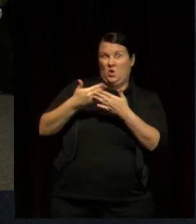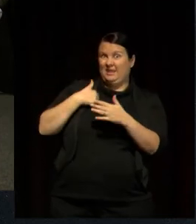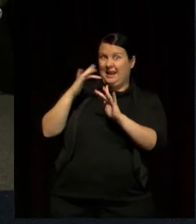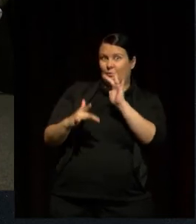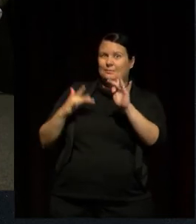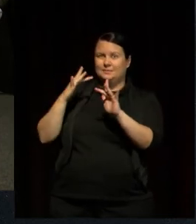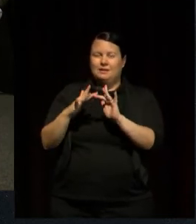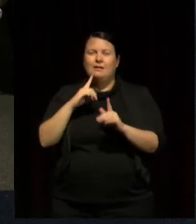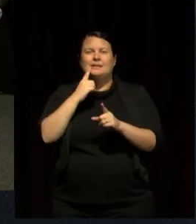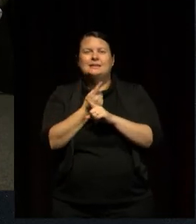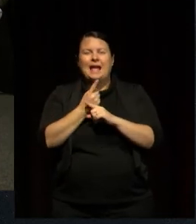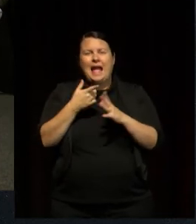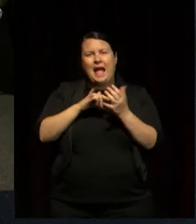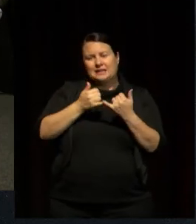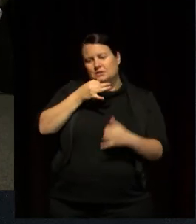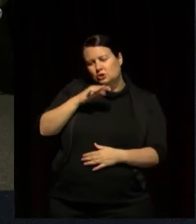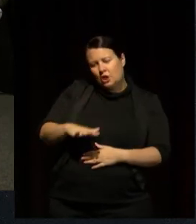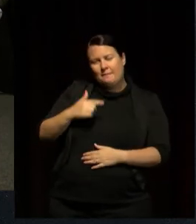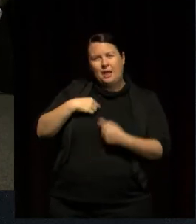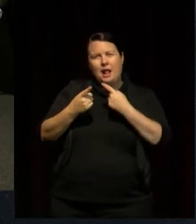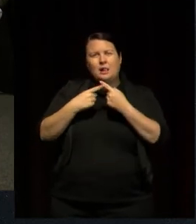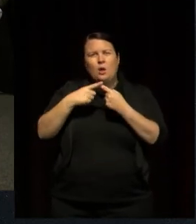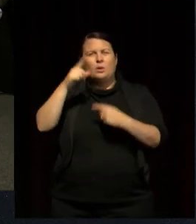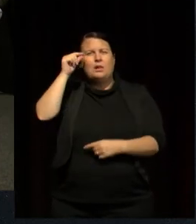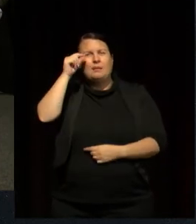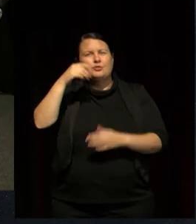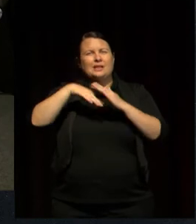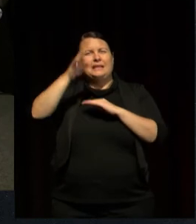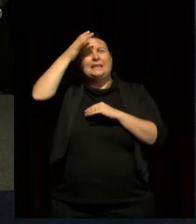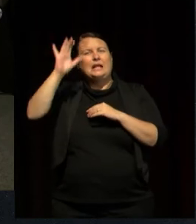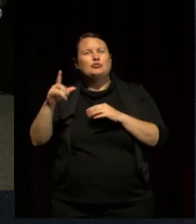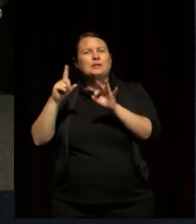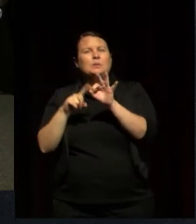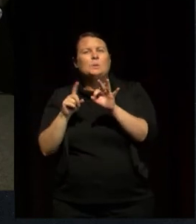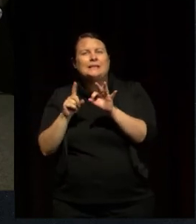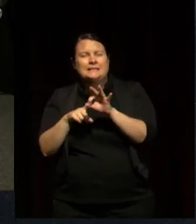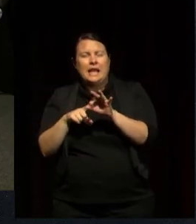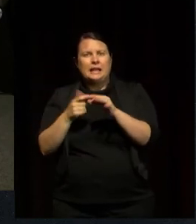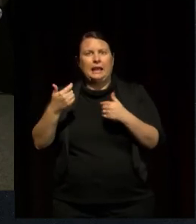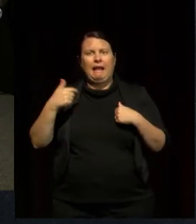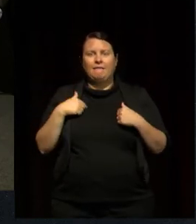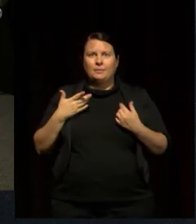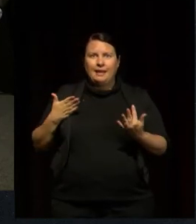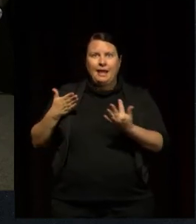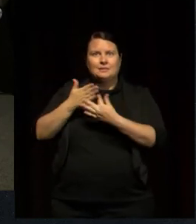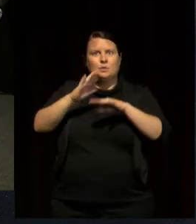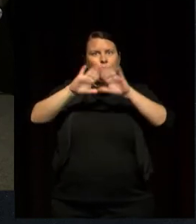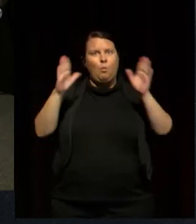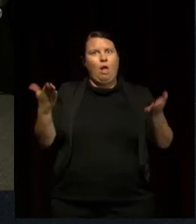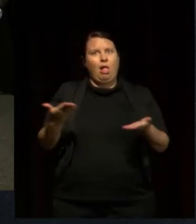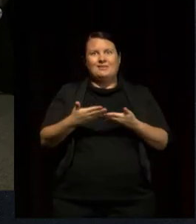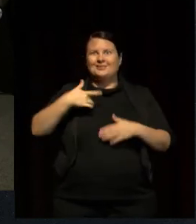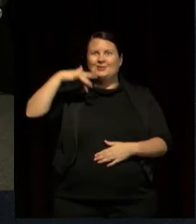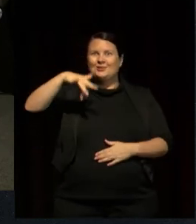As a child, my local library in country Queensland provided a window to a world I could not yet see